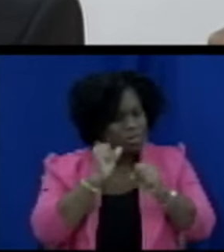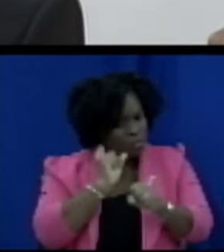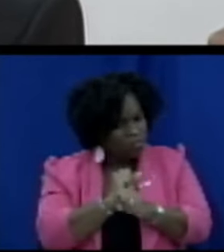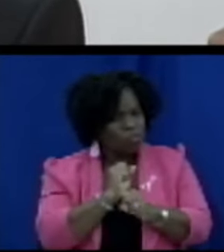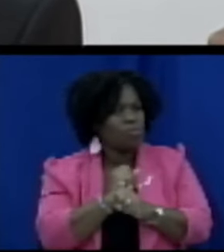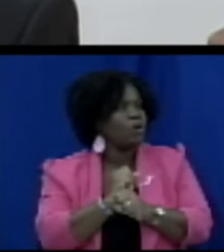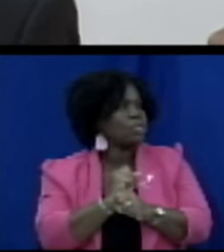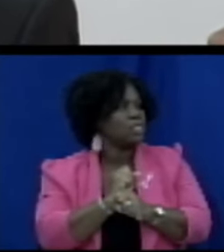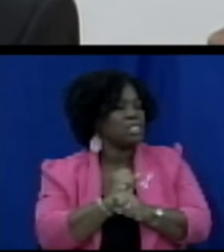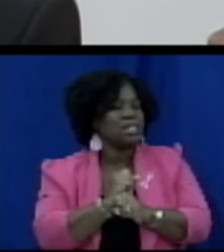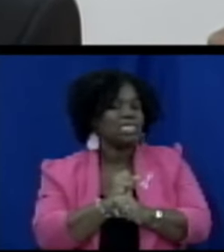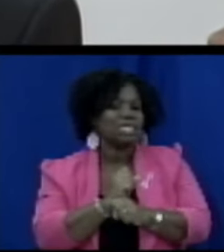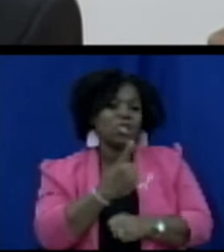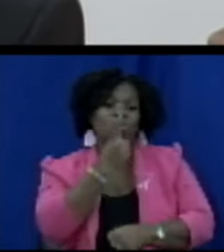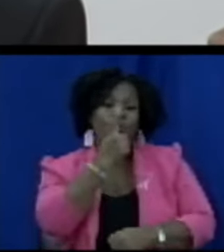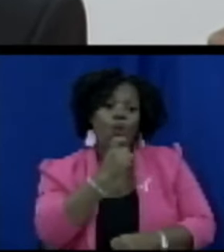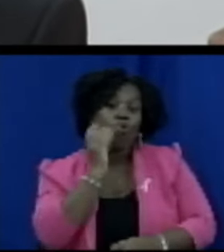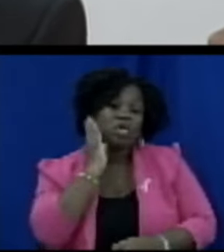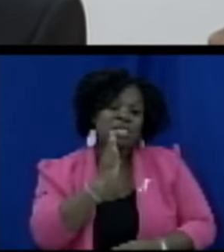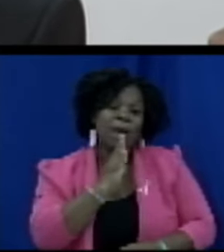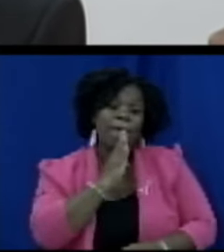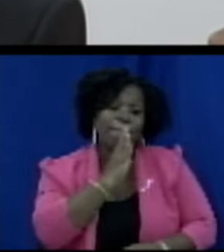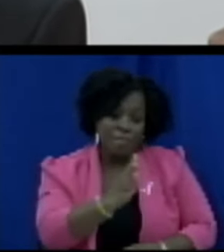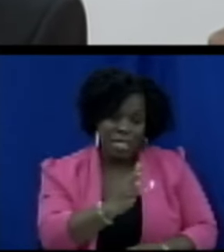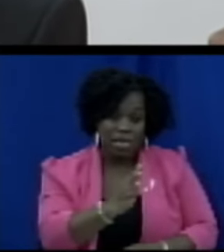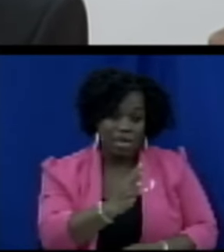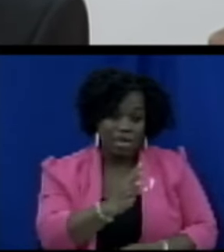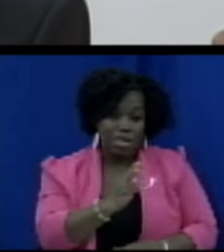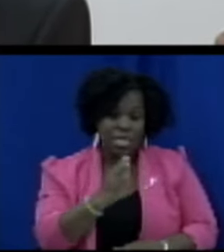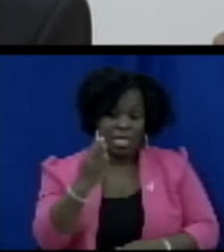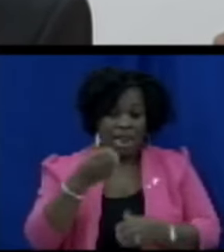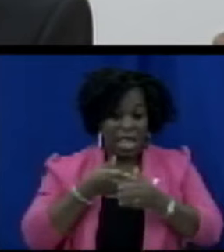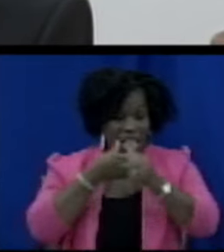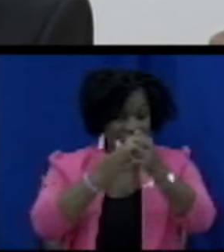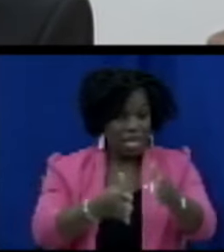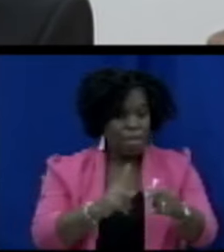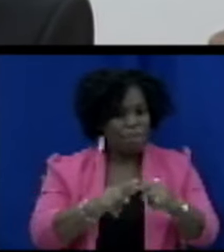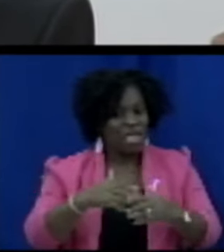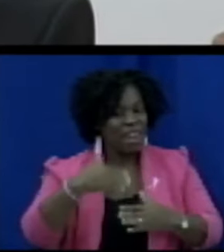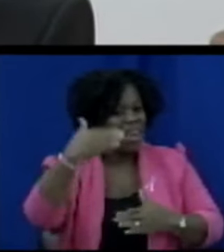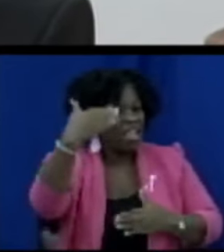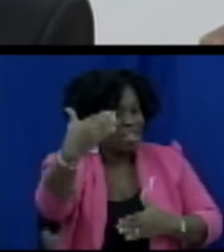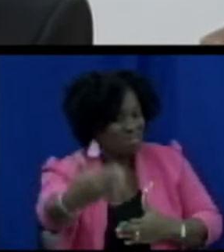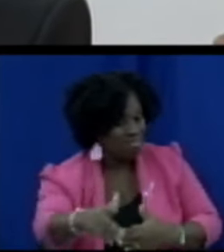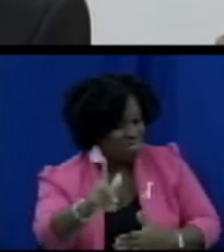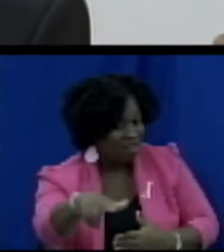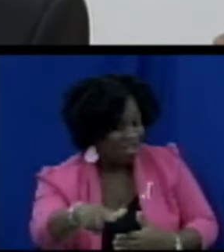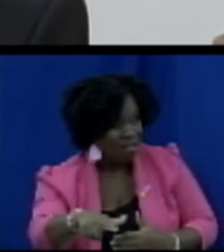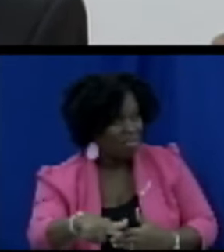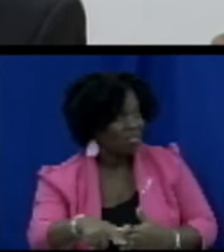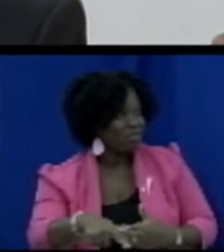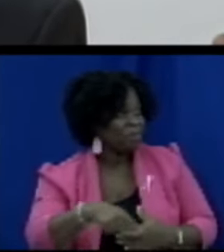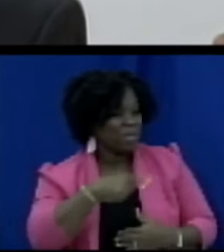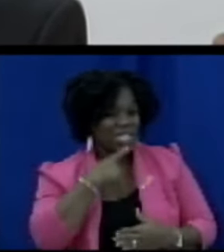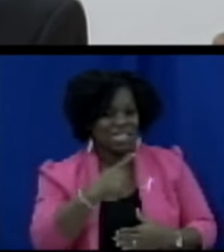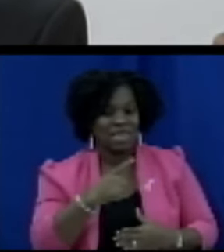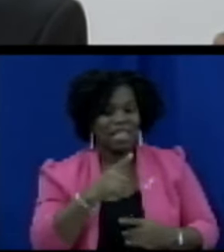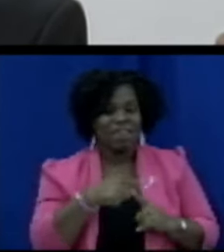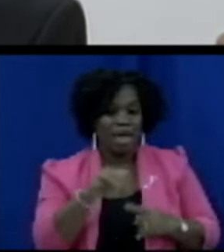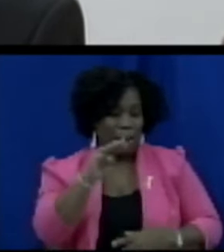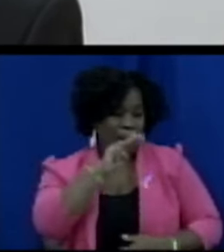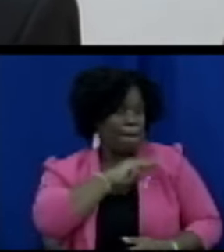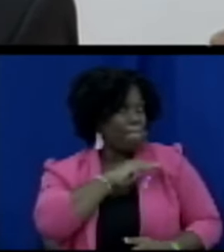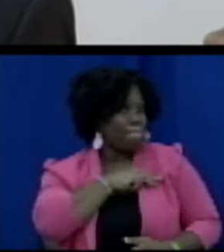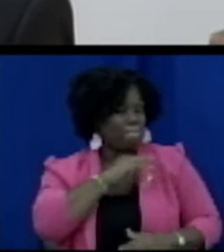shall be the chairperson of the board but later on in 3 it says that is subsection 3 it says the minister may